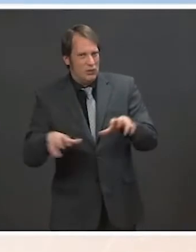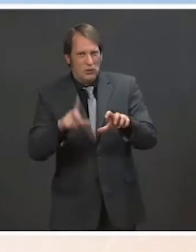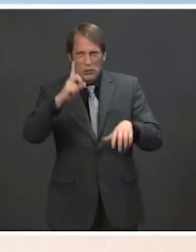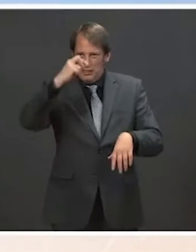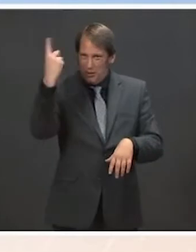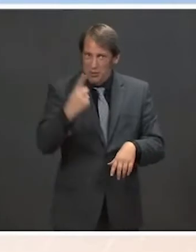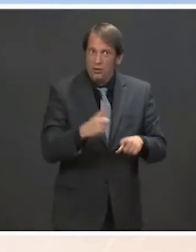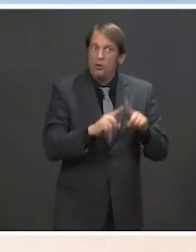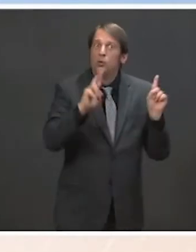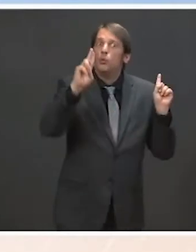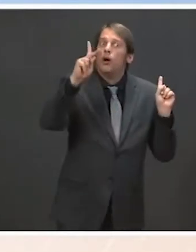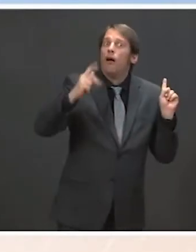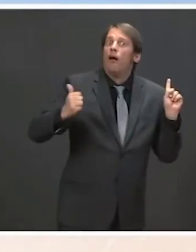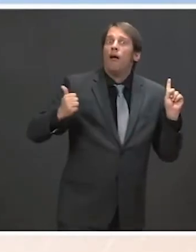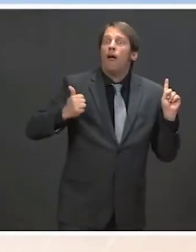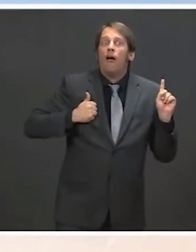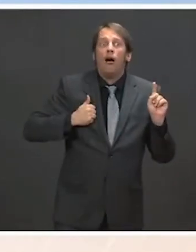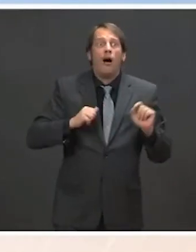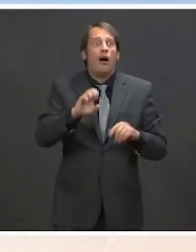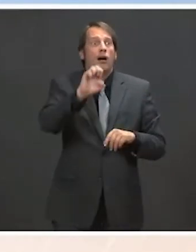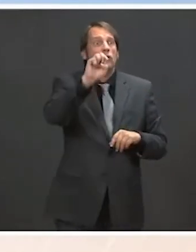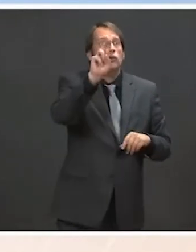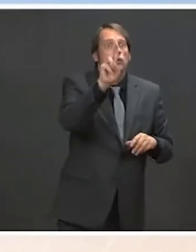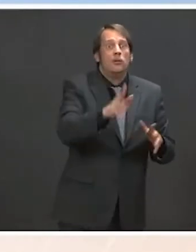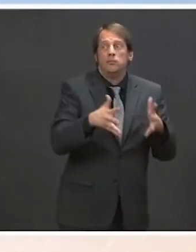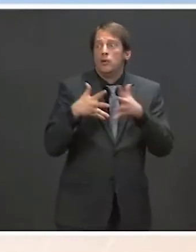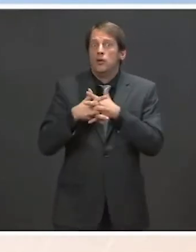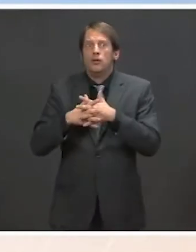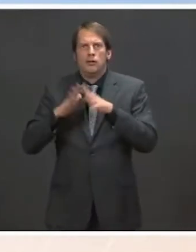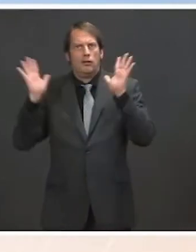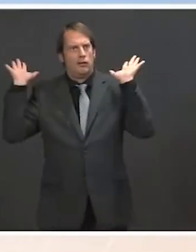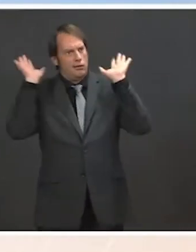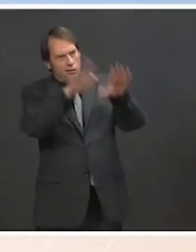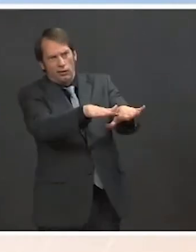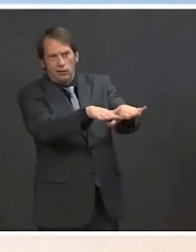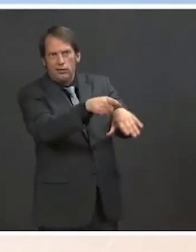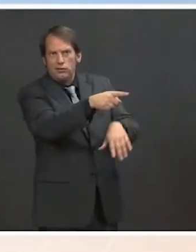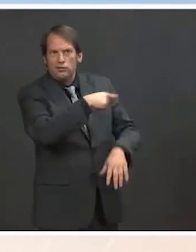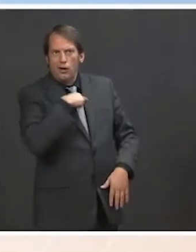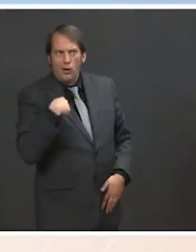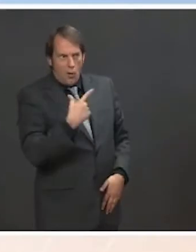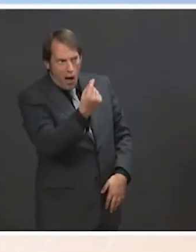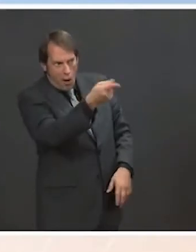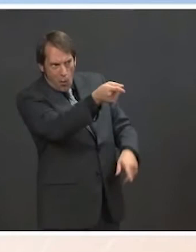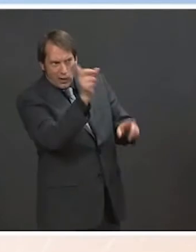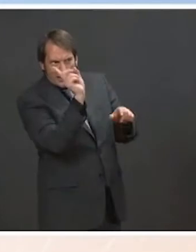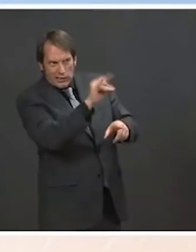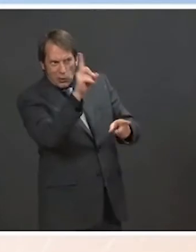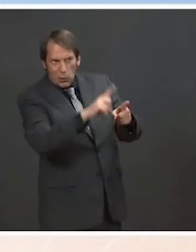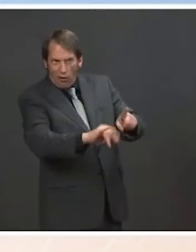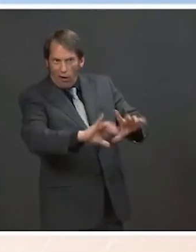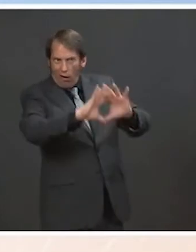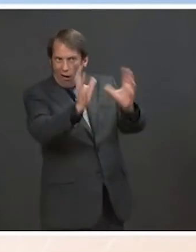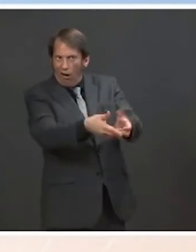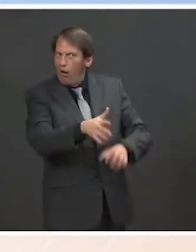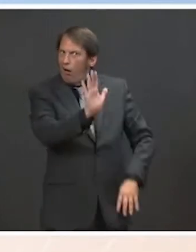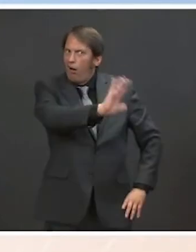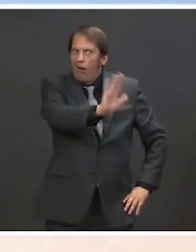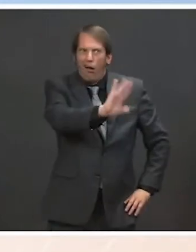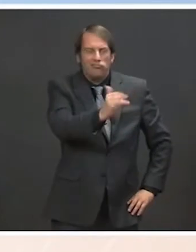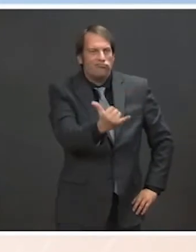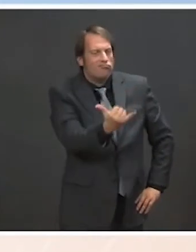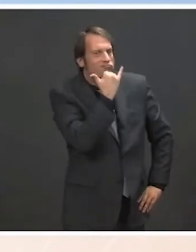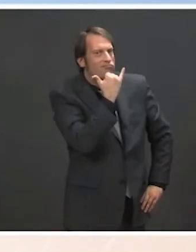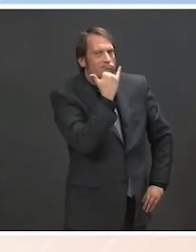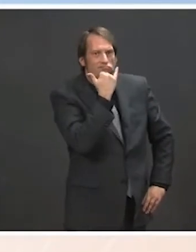who also acted against human rights abusers in connection with these atrocities. You know, this demonstrates our ongoing commitment to work